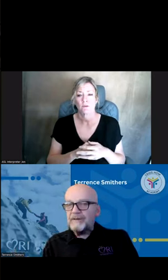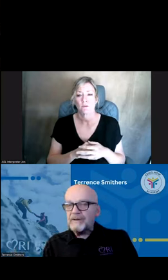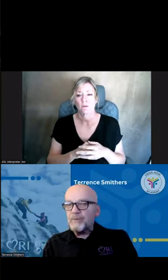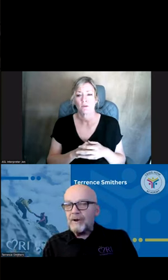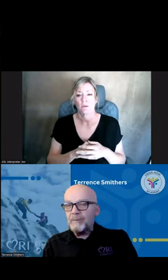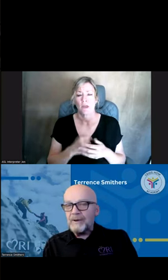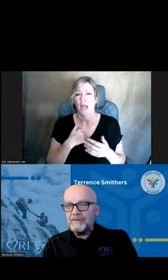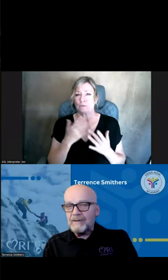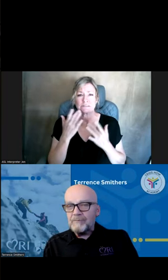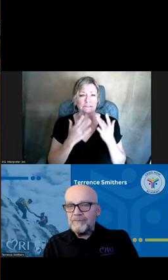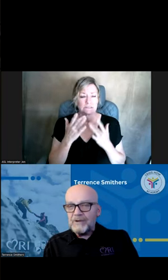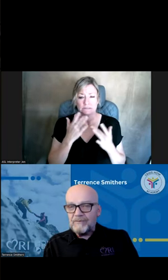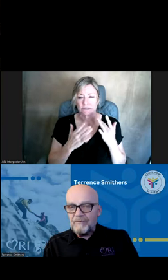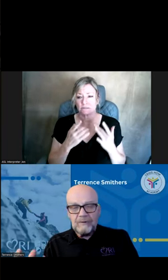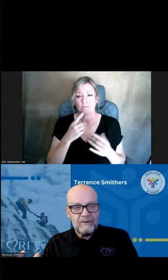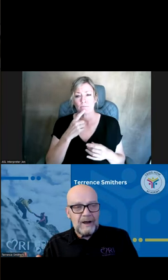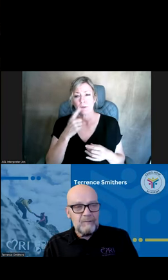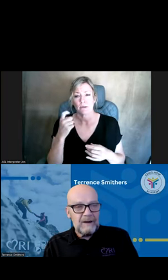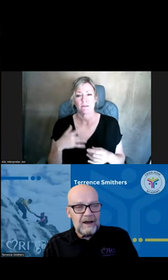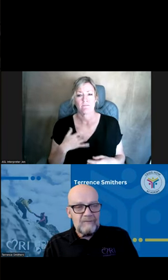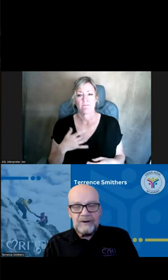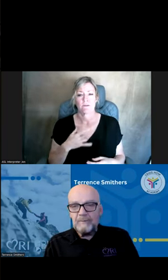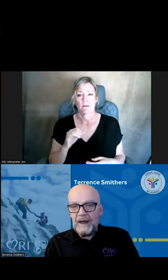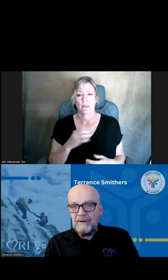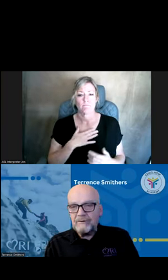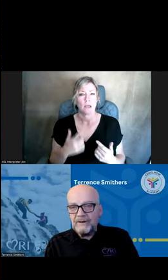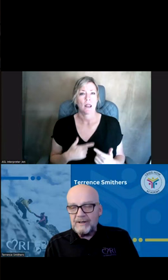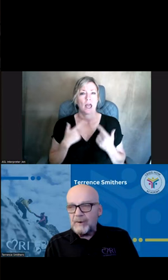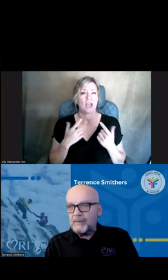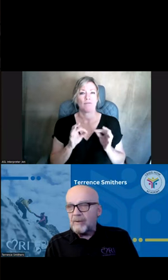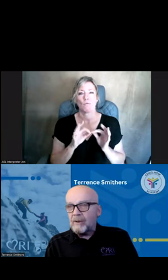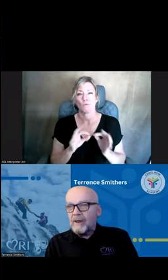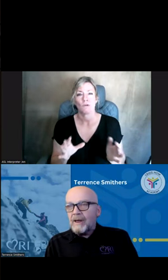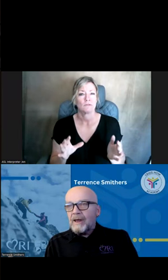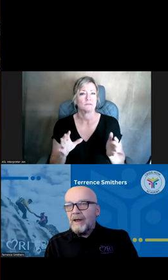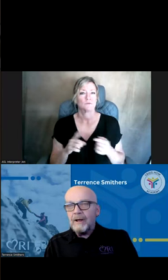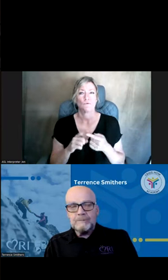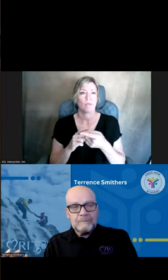desperate at this point because I just felt like my life didn't matter to these people.